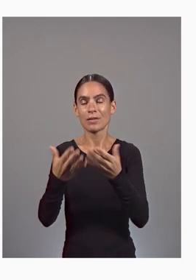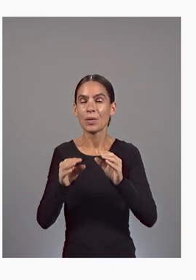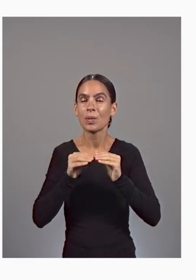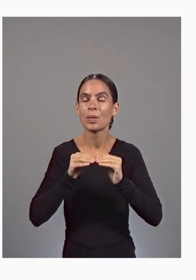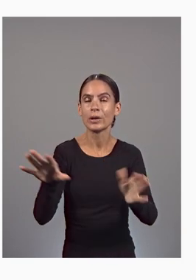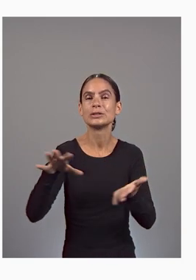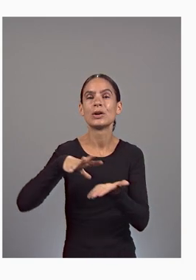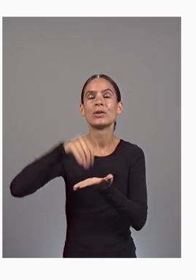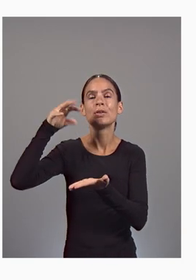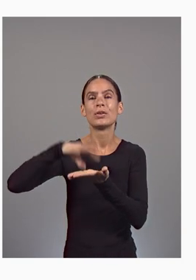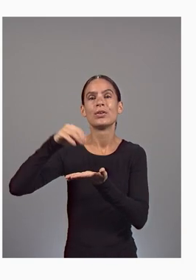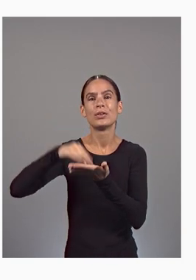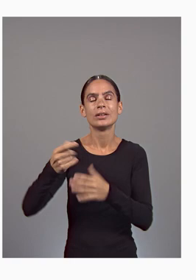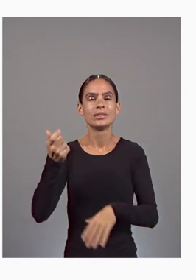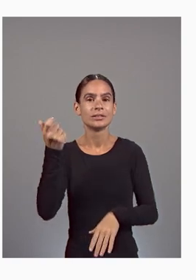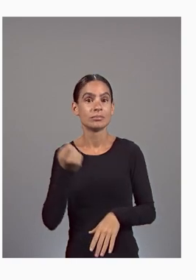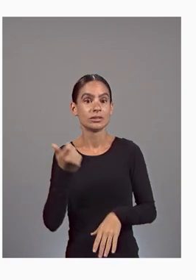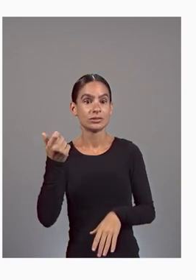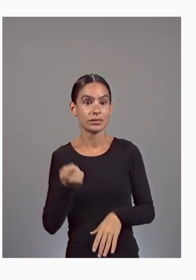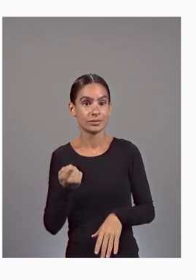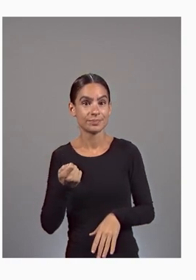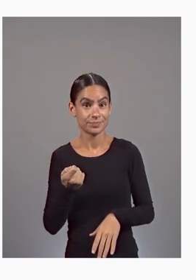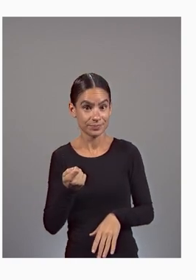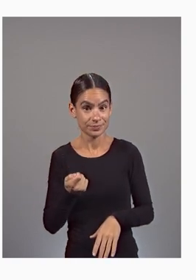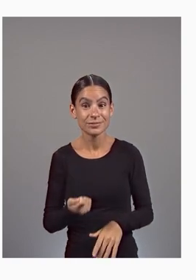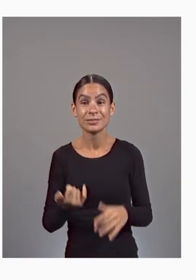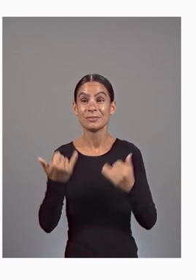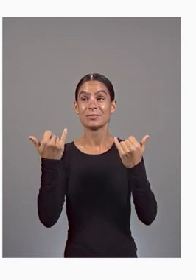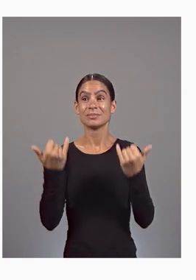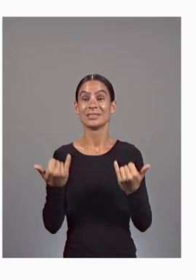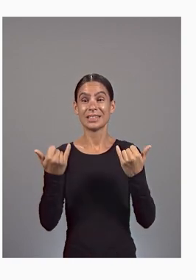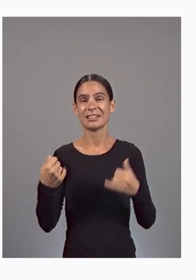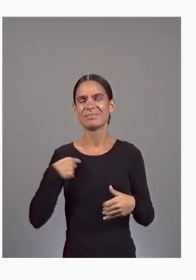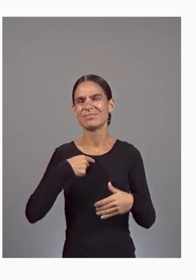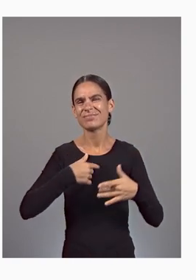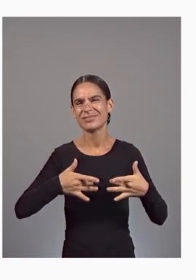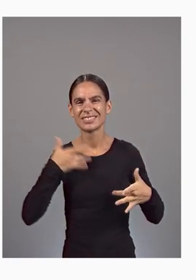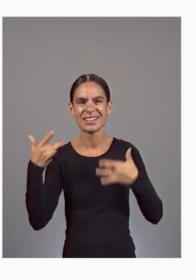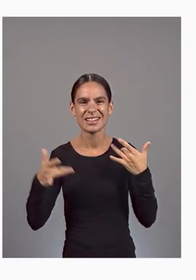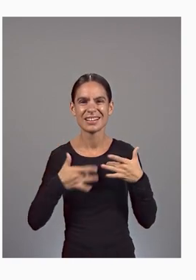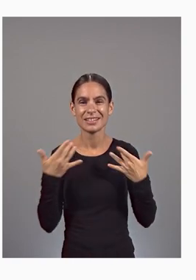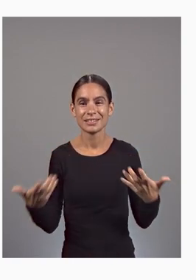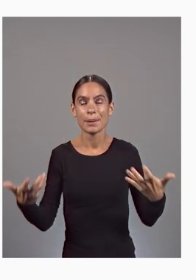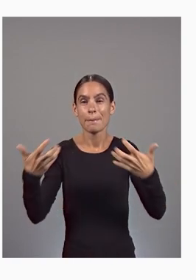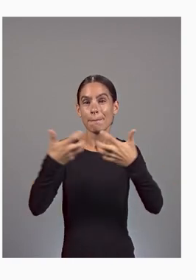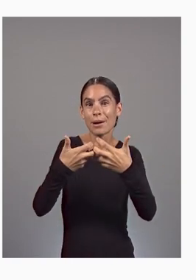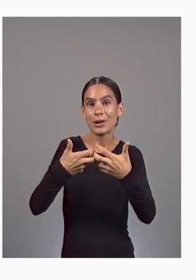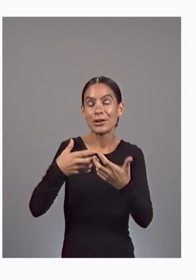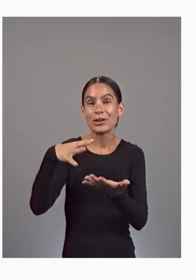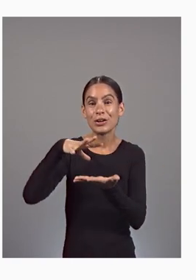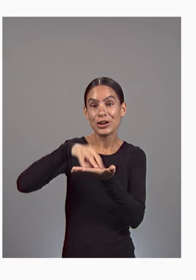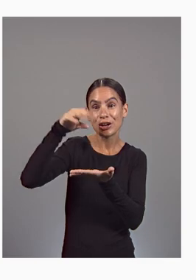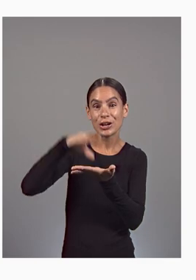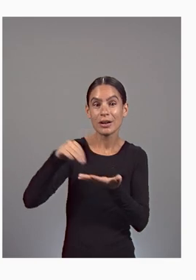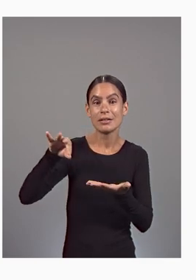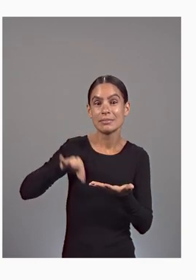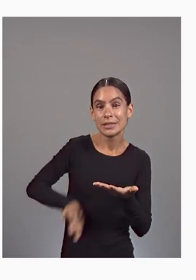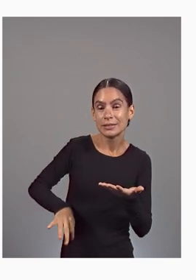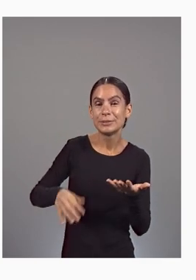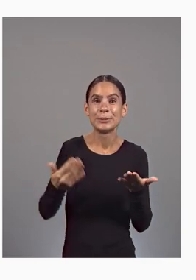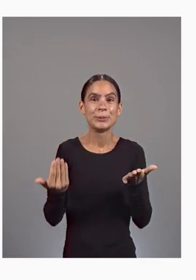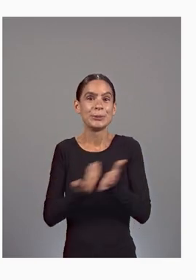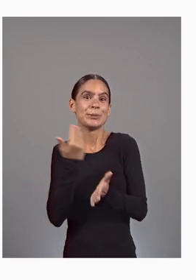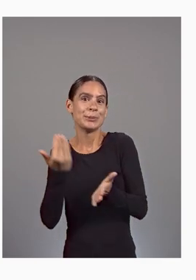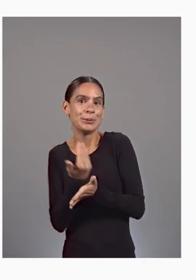subscription. Today, we're super excited to combine those learning benefits with new